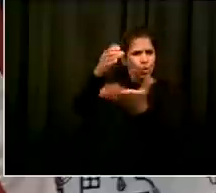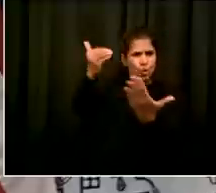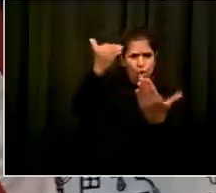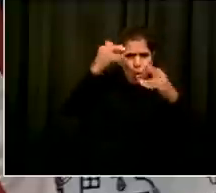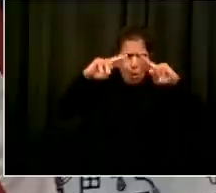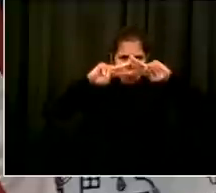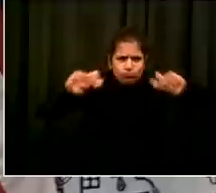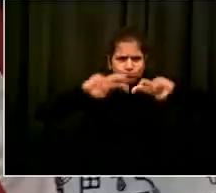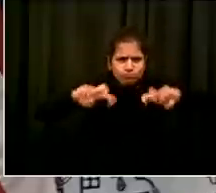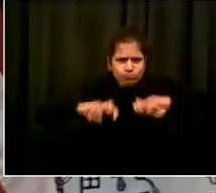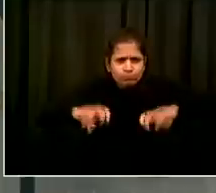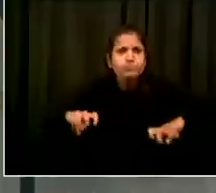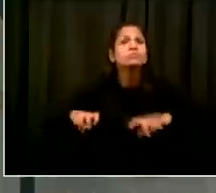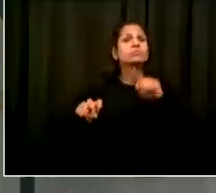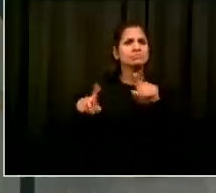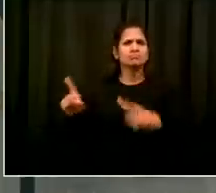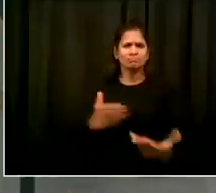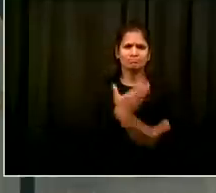very much